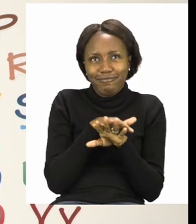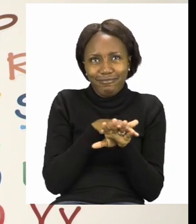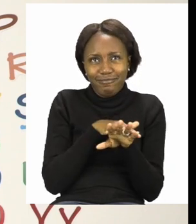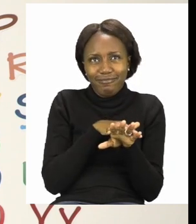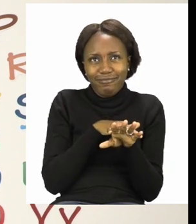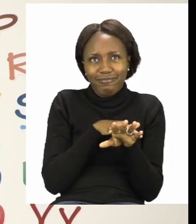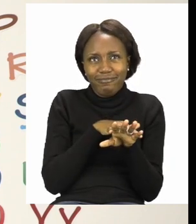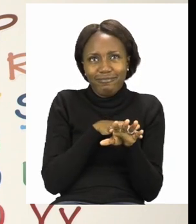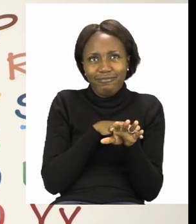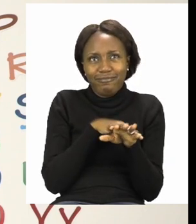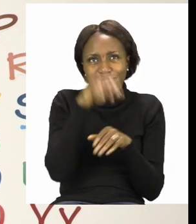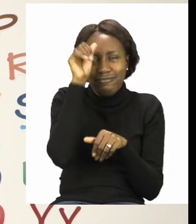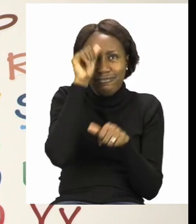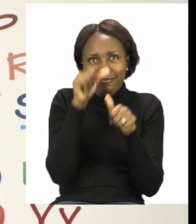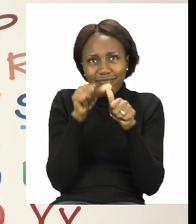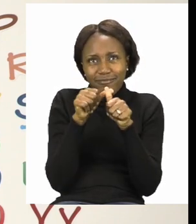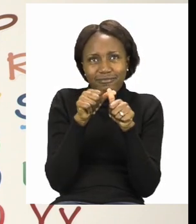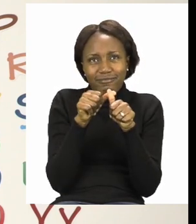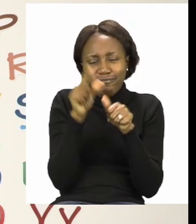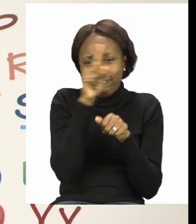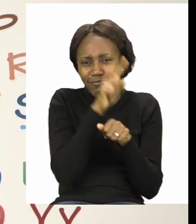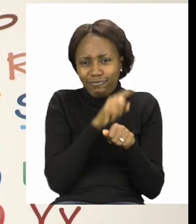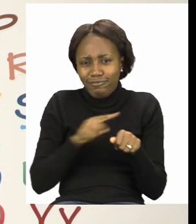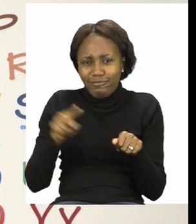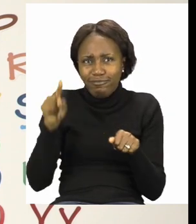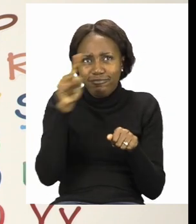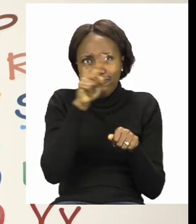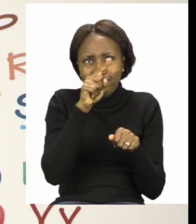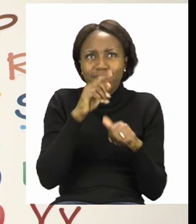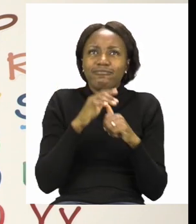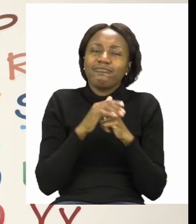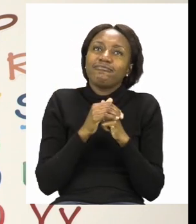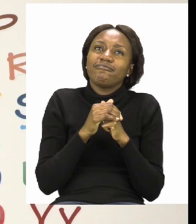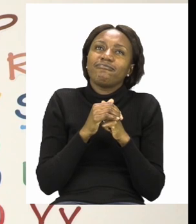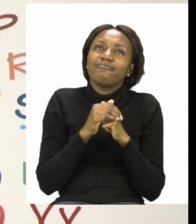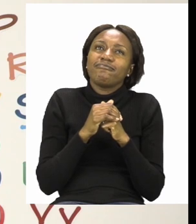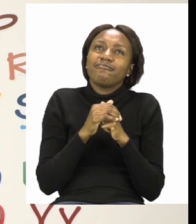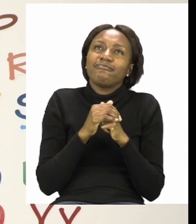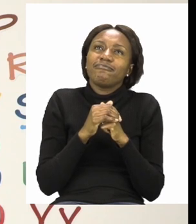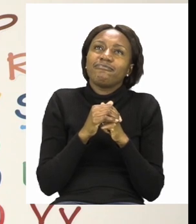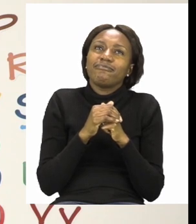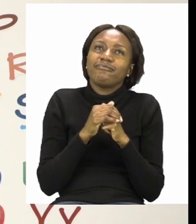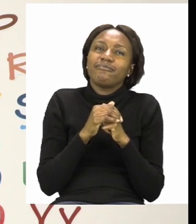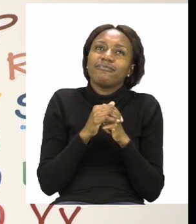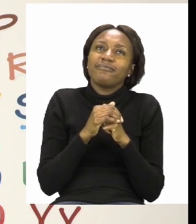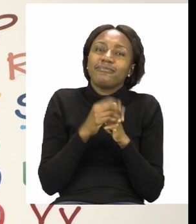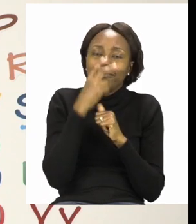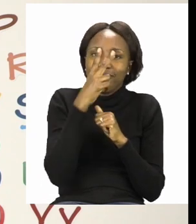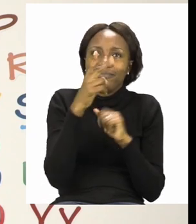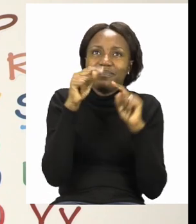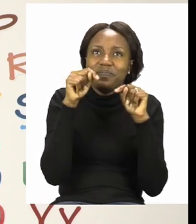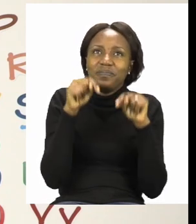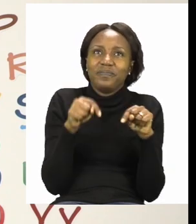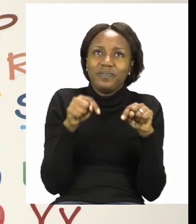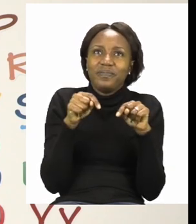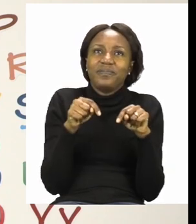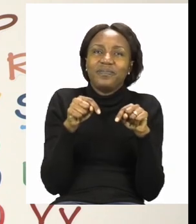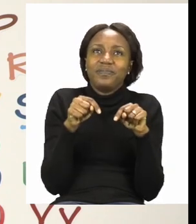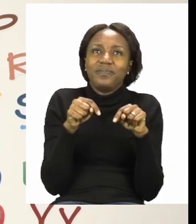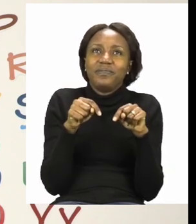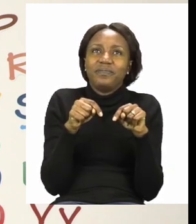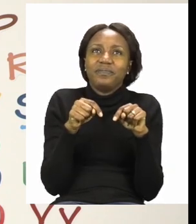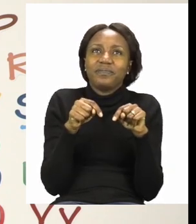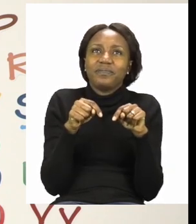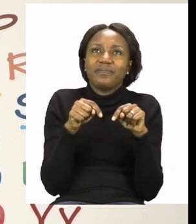to circle clearly because not all of them are saying heaviest. And I'll see you soon after the advert break.